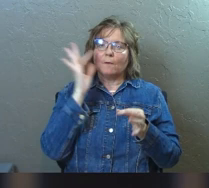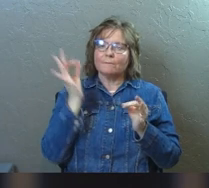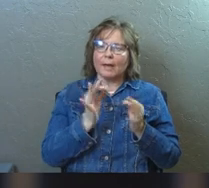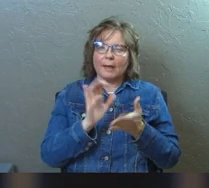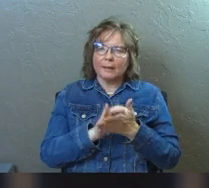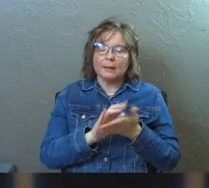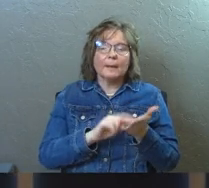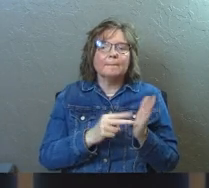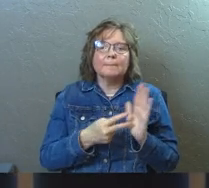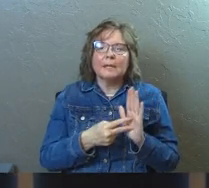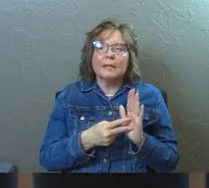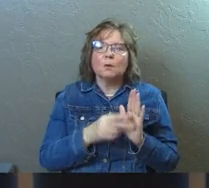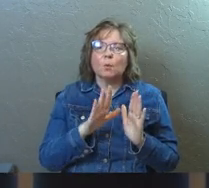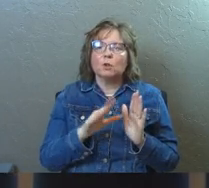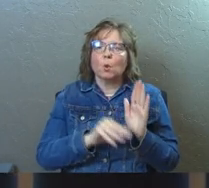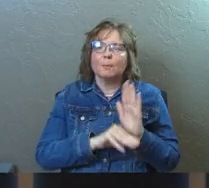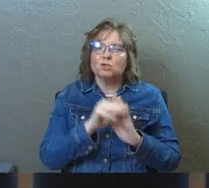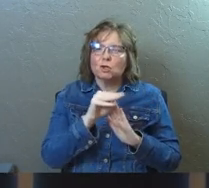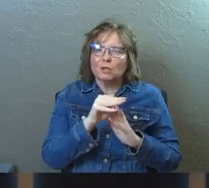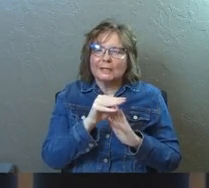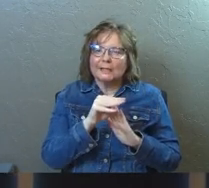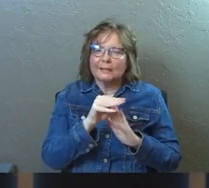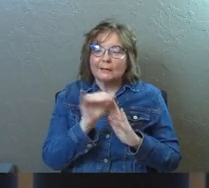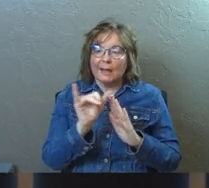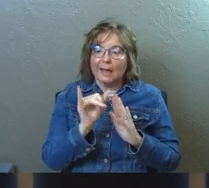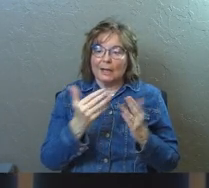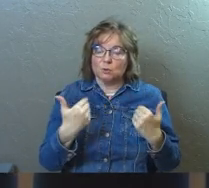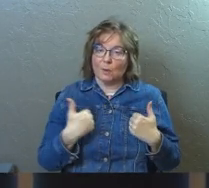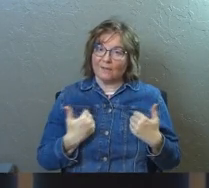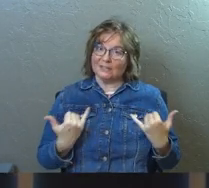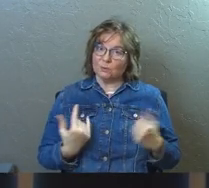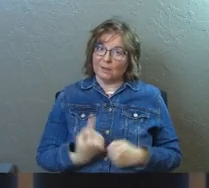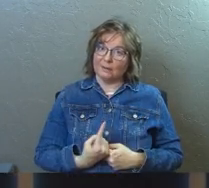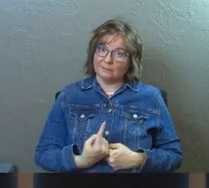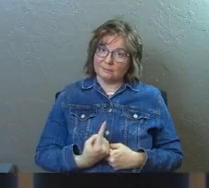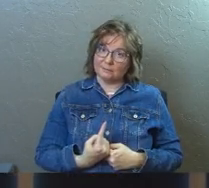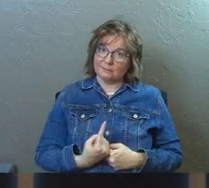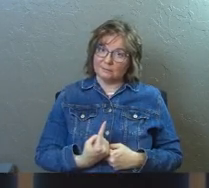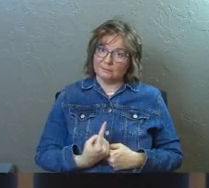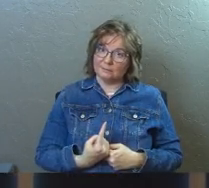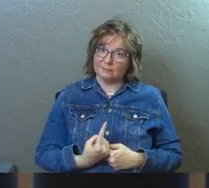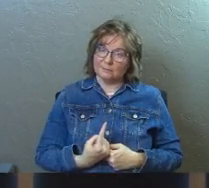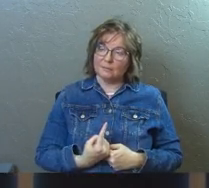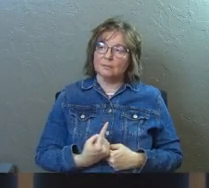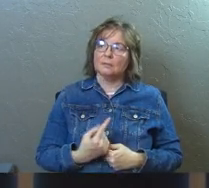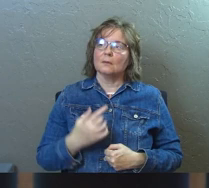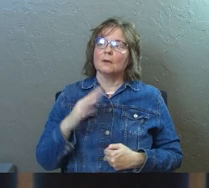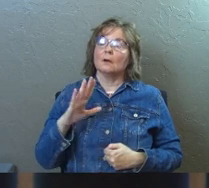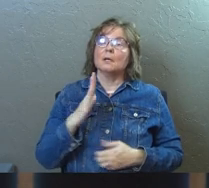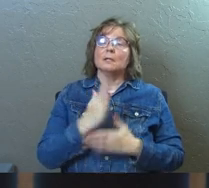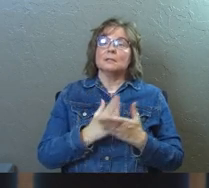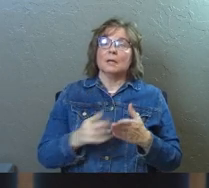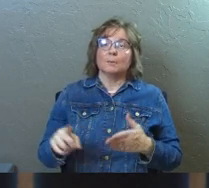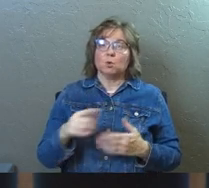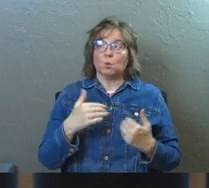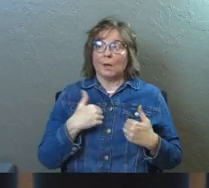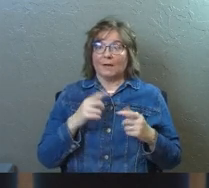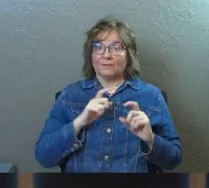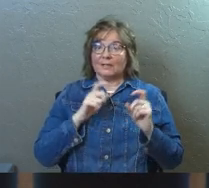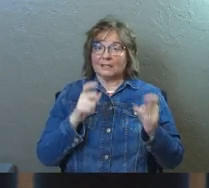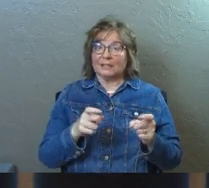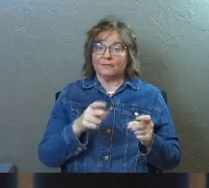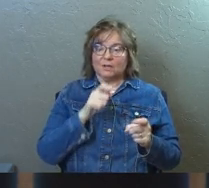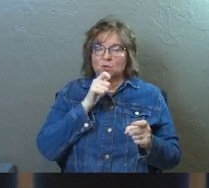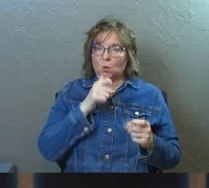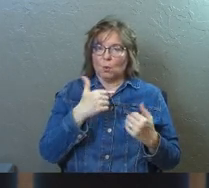means in accordance with your maturity as it exists today, right? So some of you guys have got a